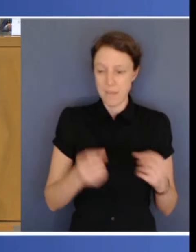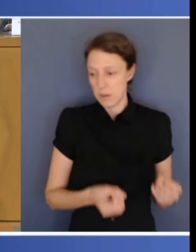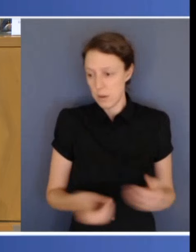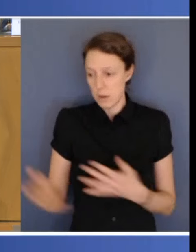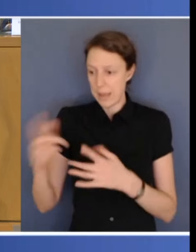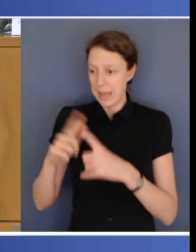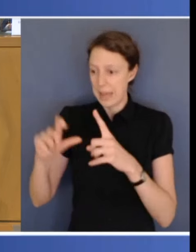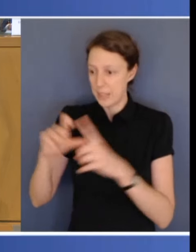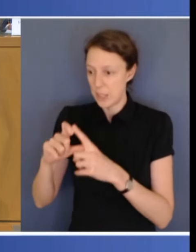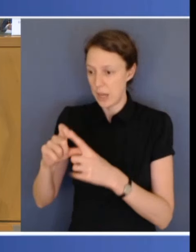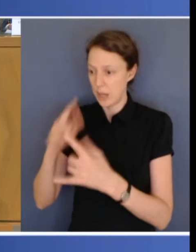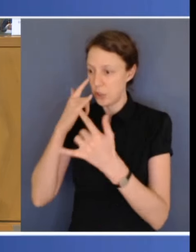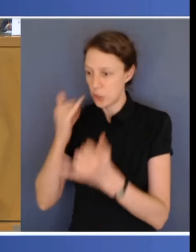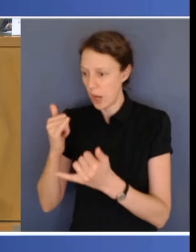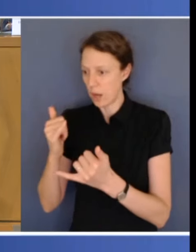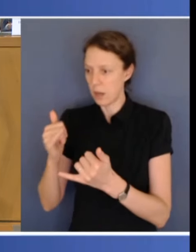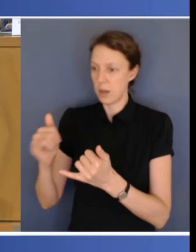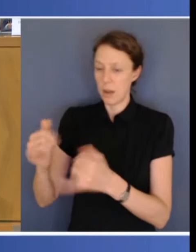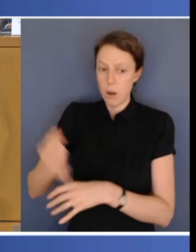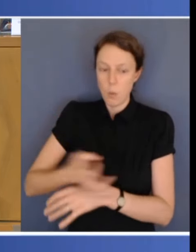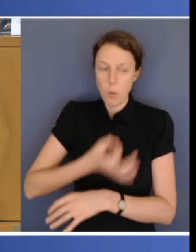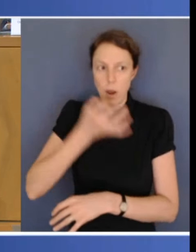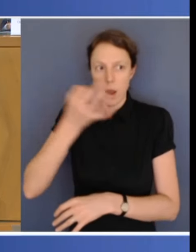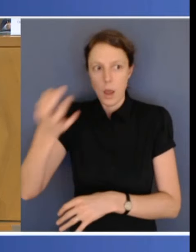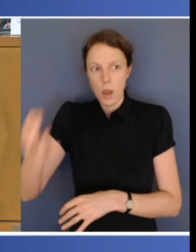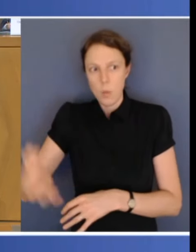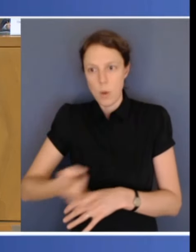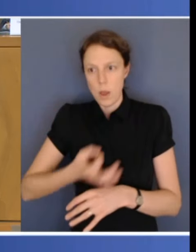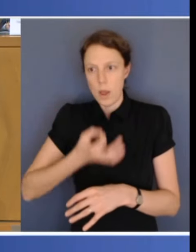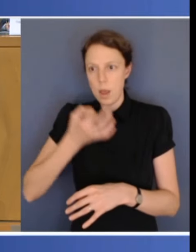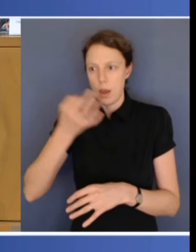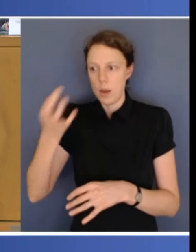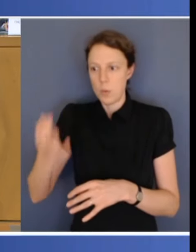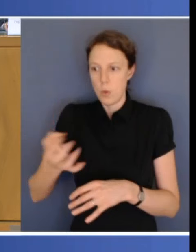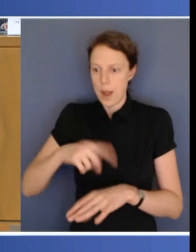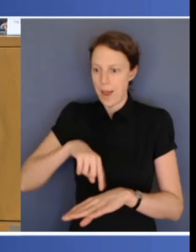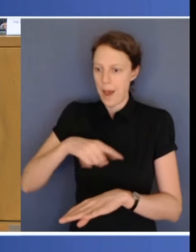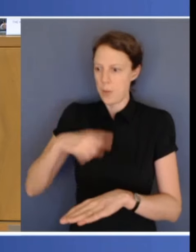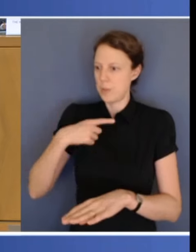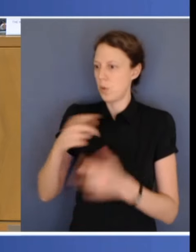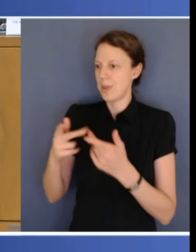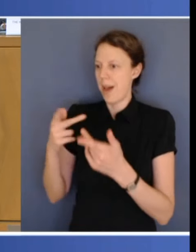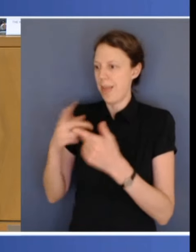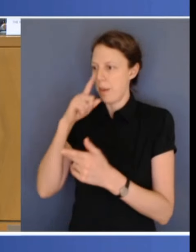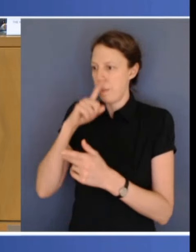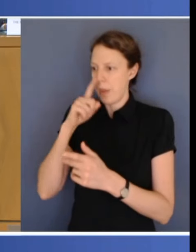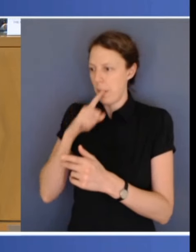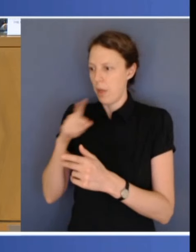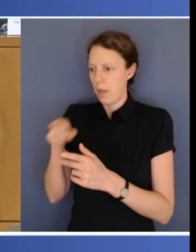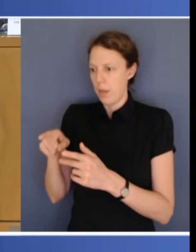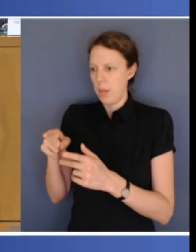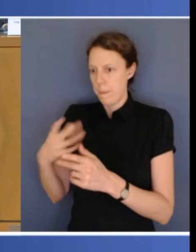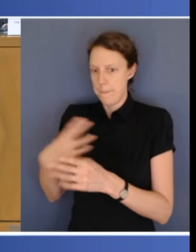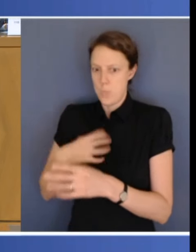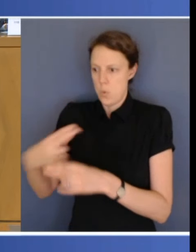for life-threatening cases, jump ahead, they get the care they need when they need it and all they